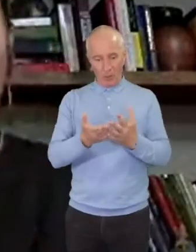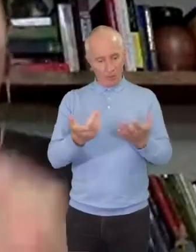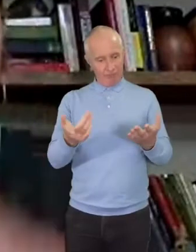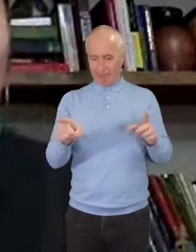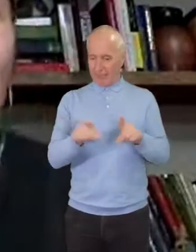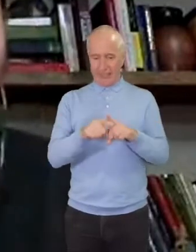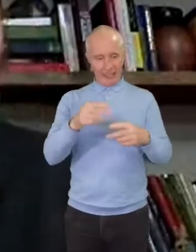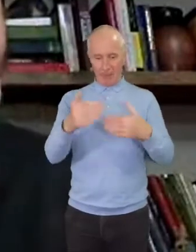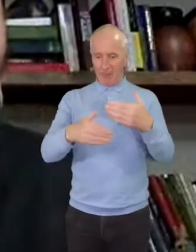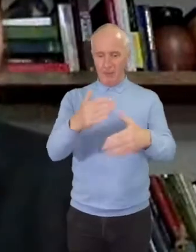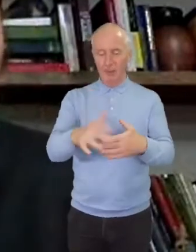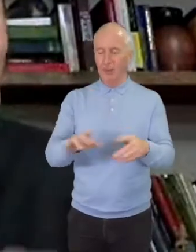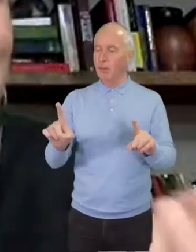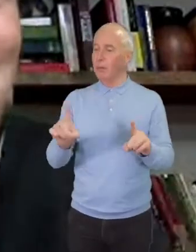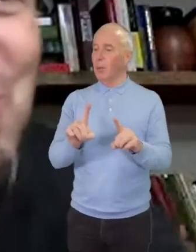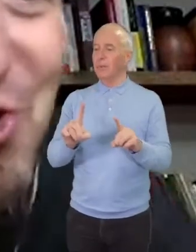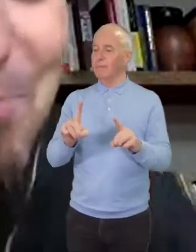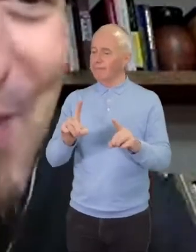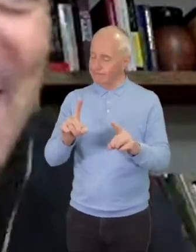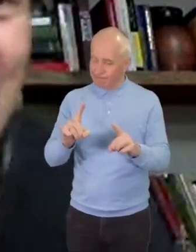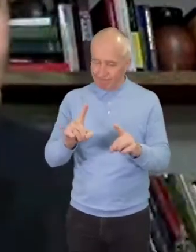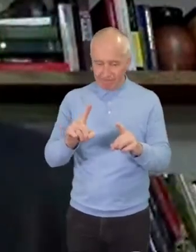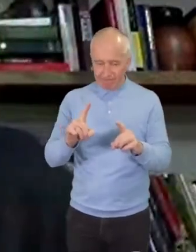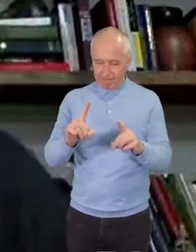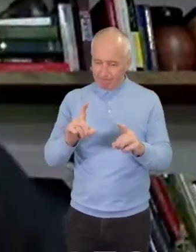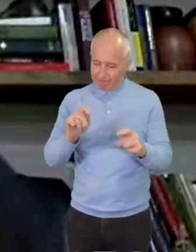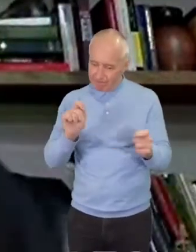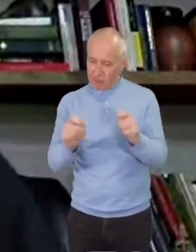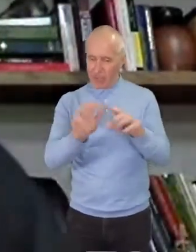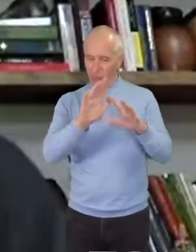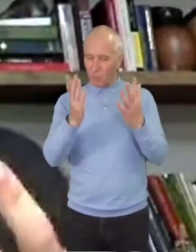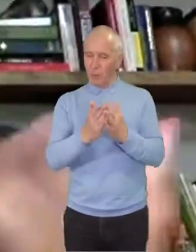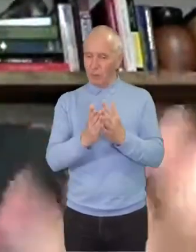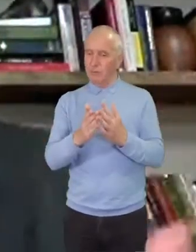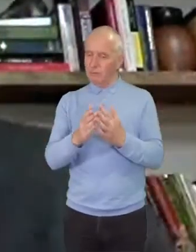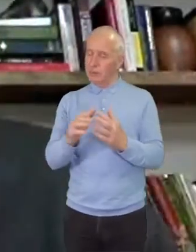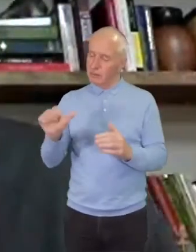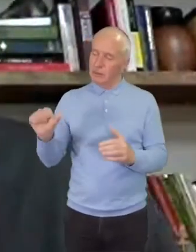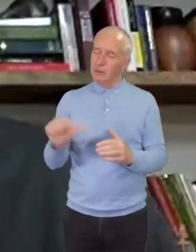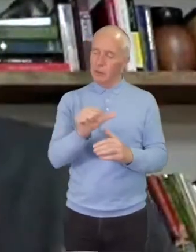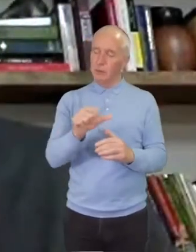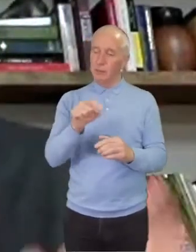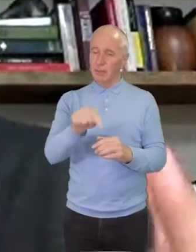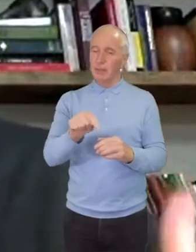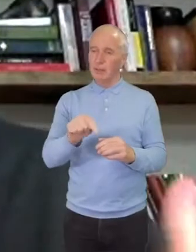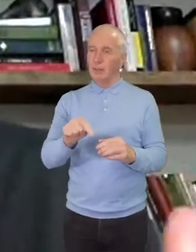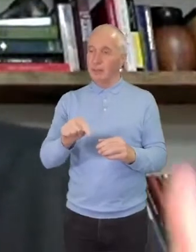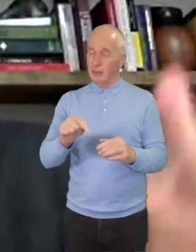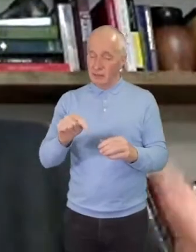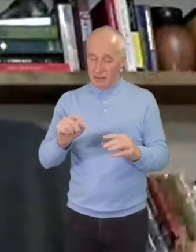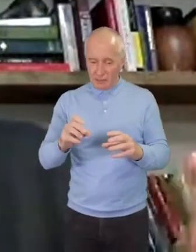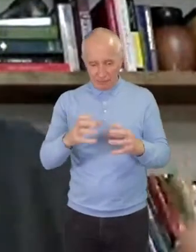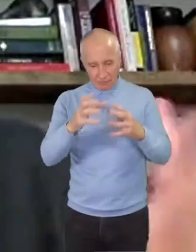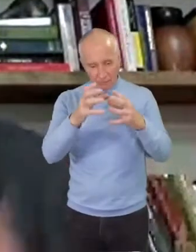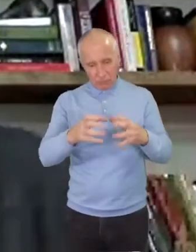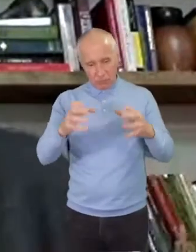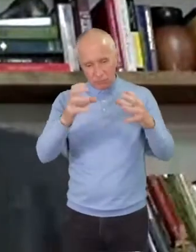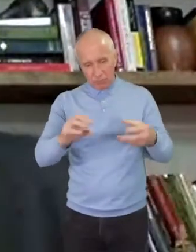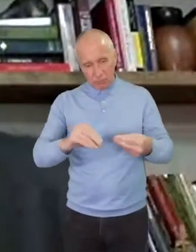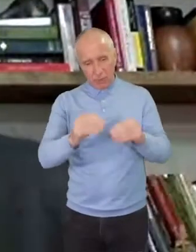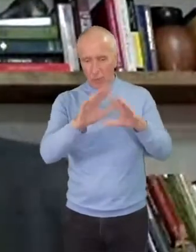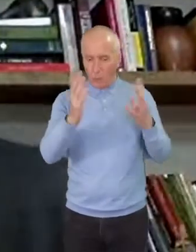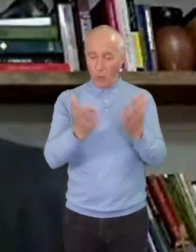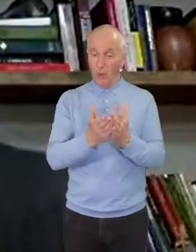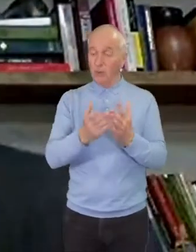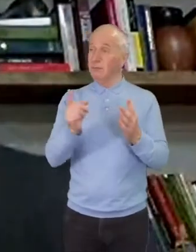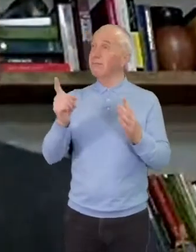on building the world as it should be. To build a world where we seek the kingdom on earth